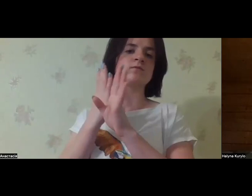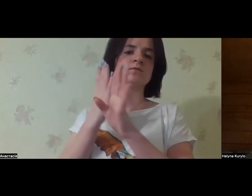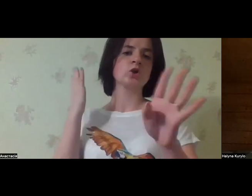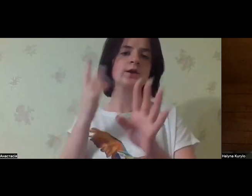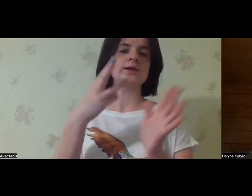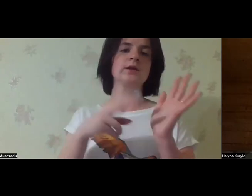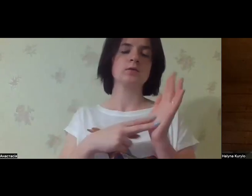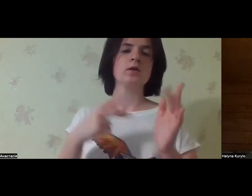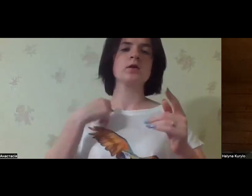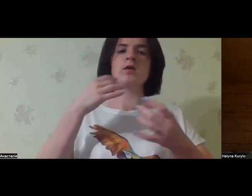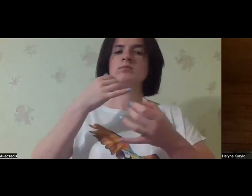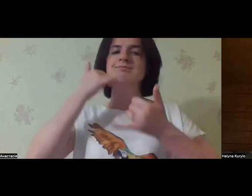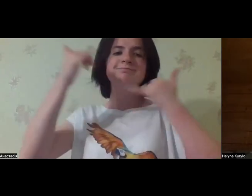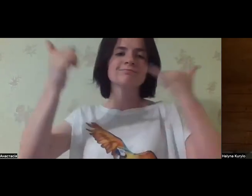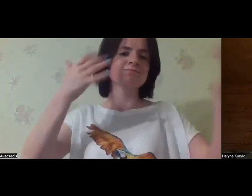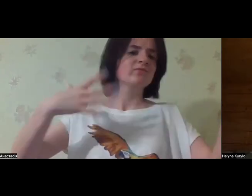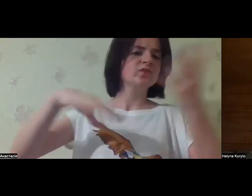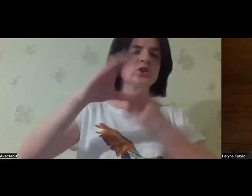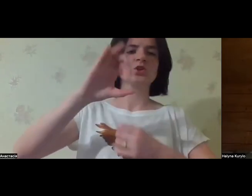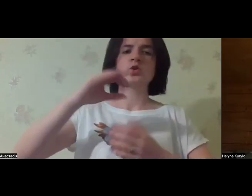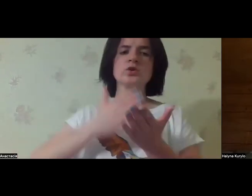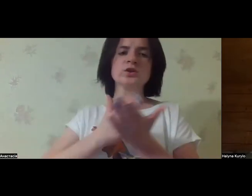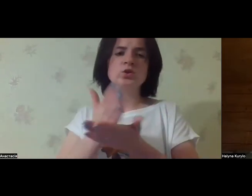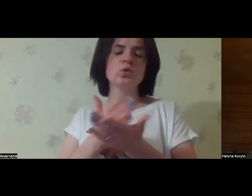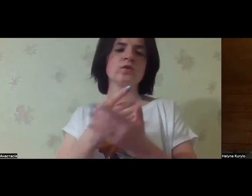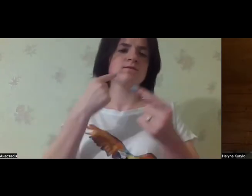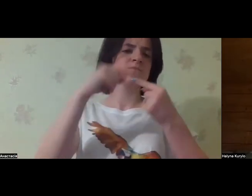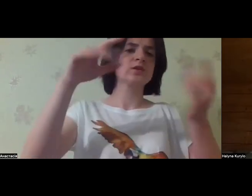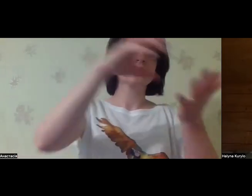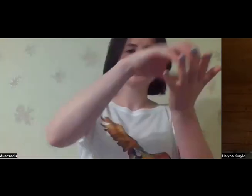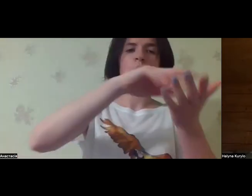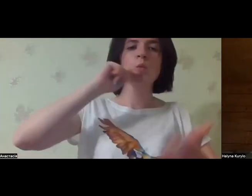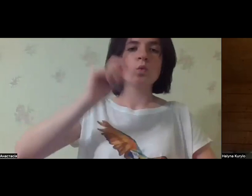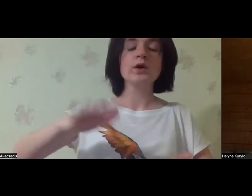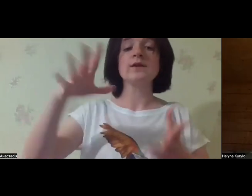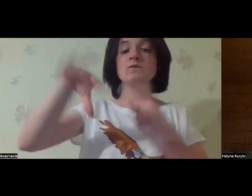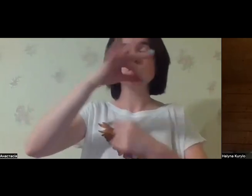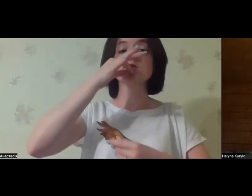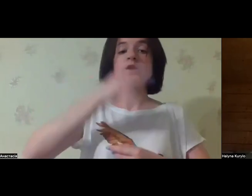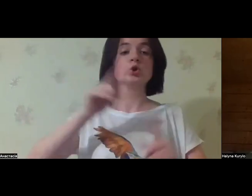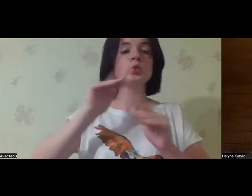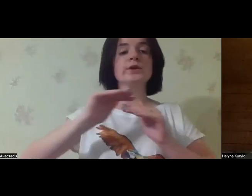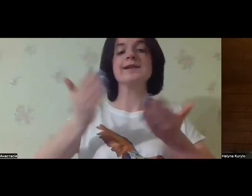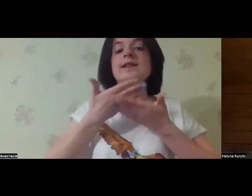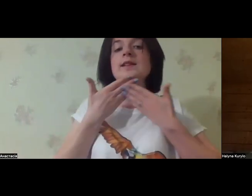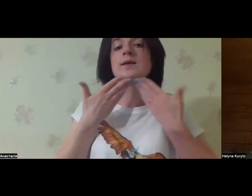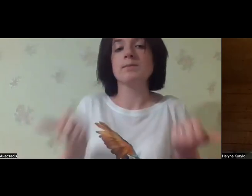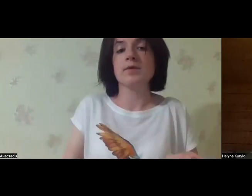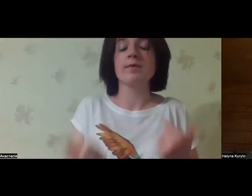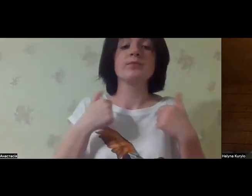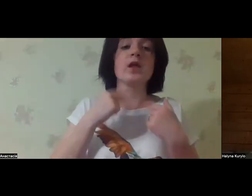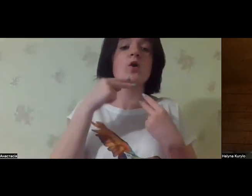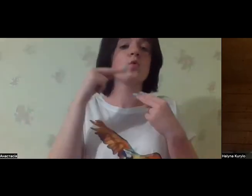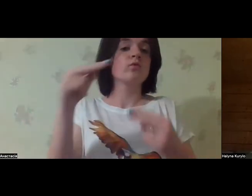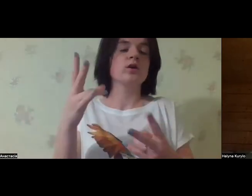no children. We were number 37 on the waiting list. You should go to the region. So, I called to all social services in